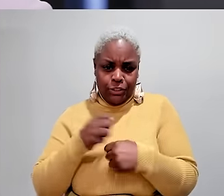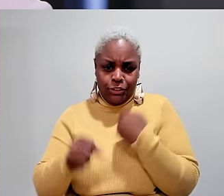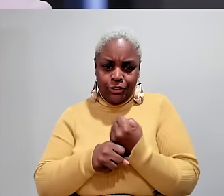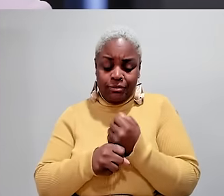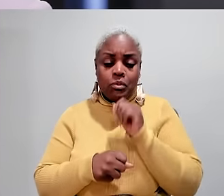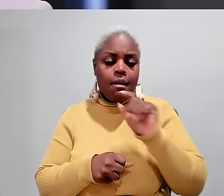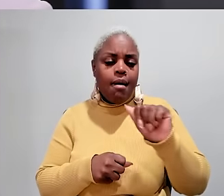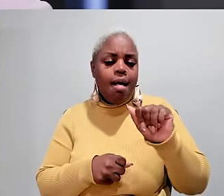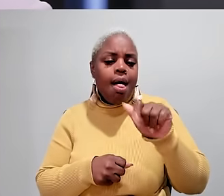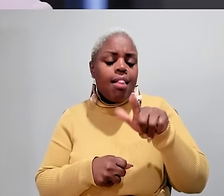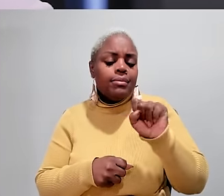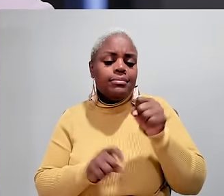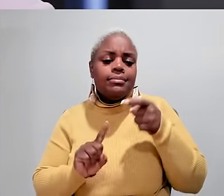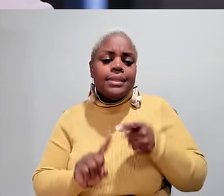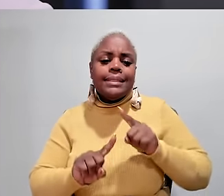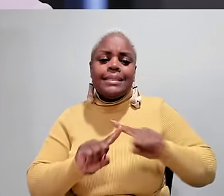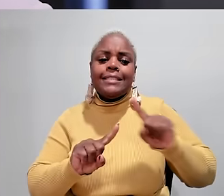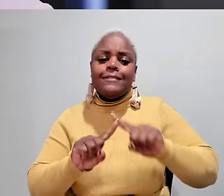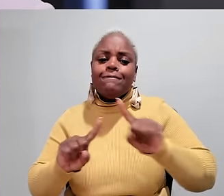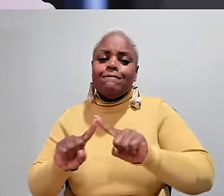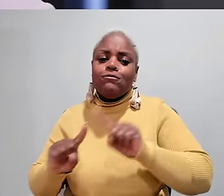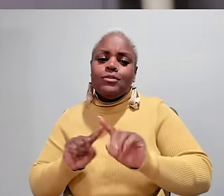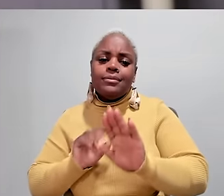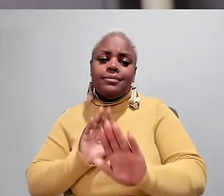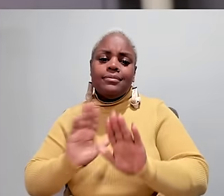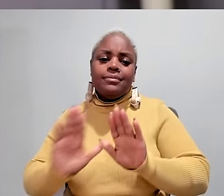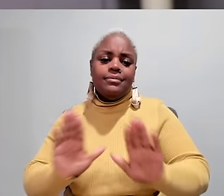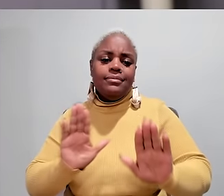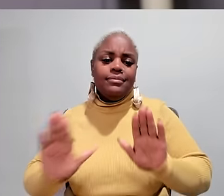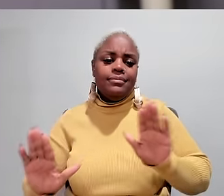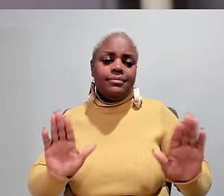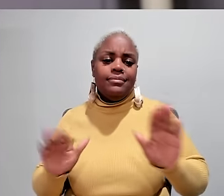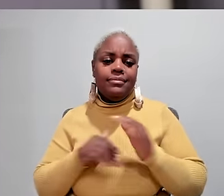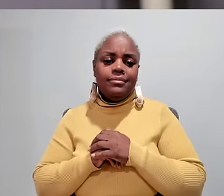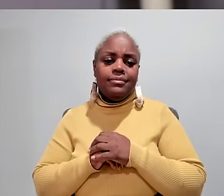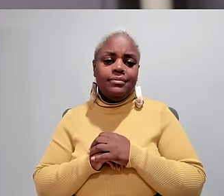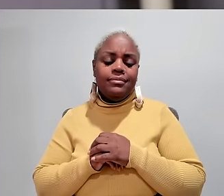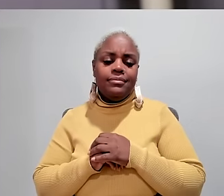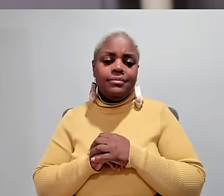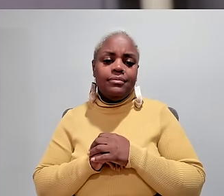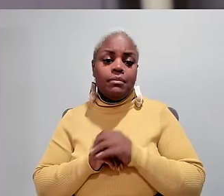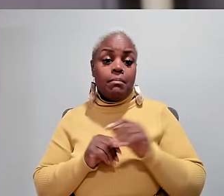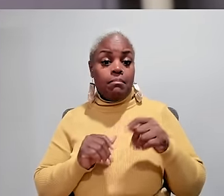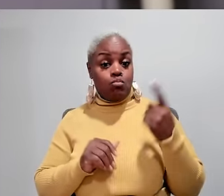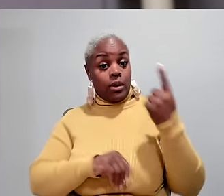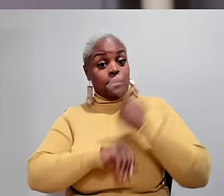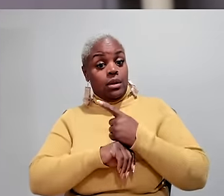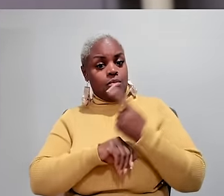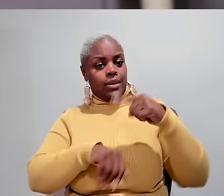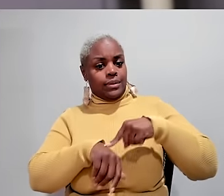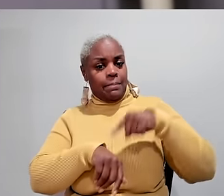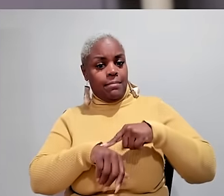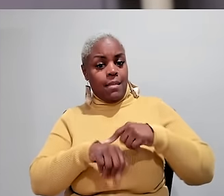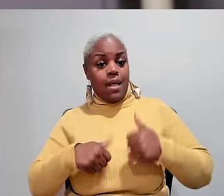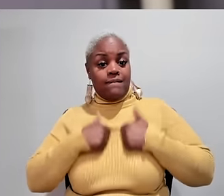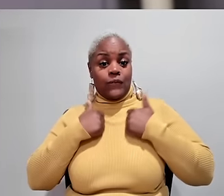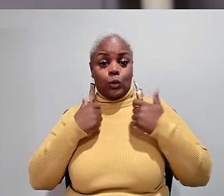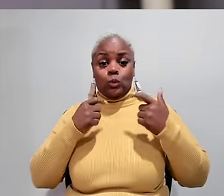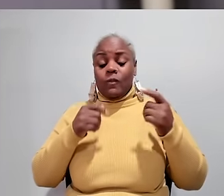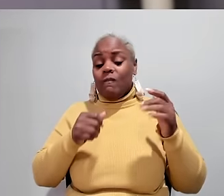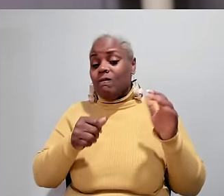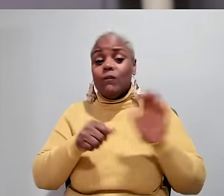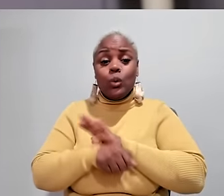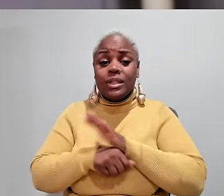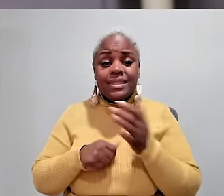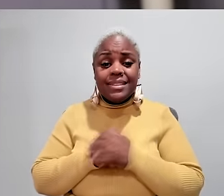true I've been on this journey for 14 years ALS is different for everybody and you know